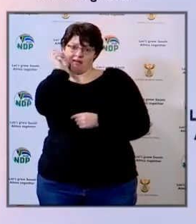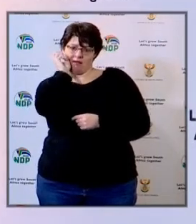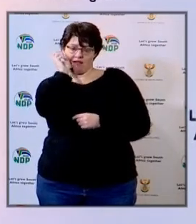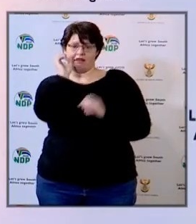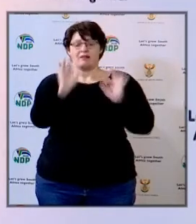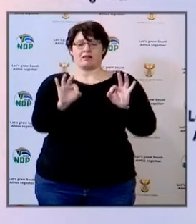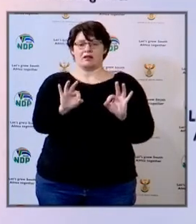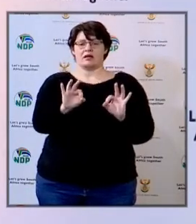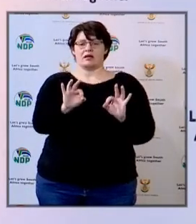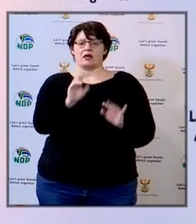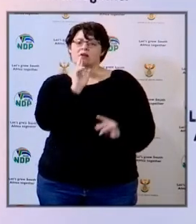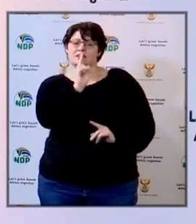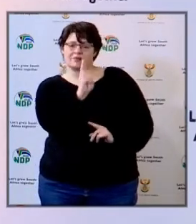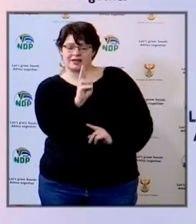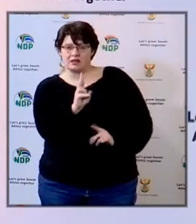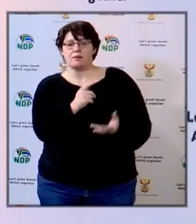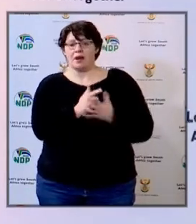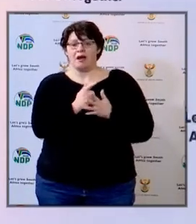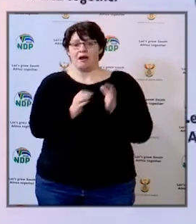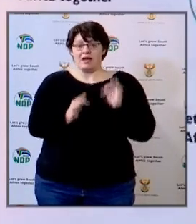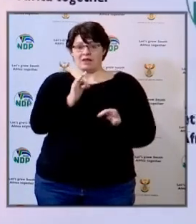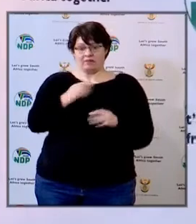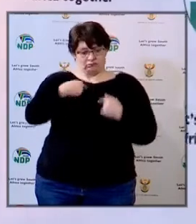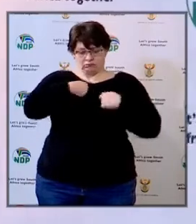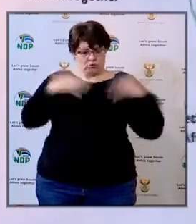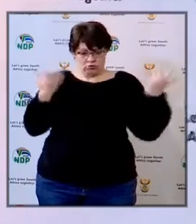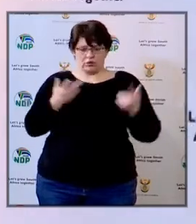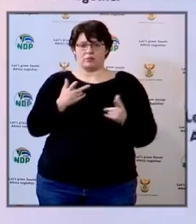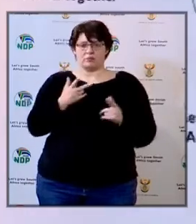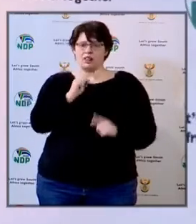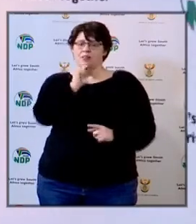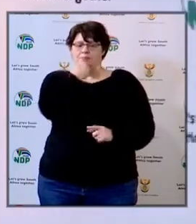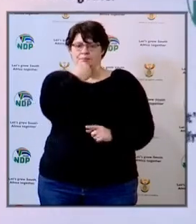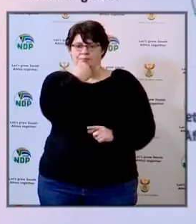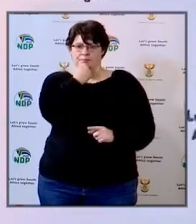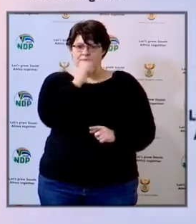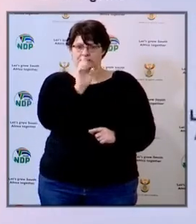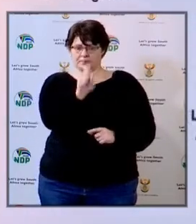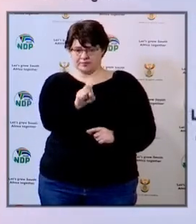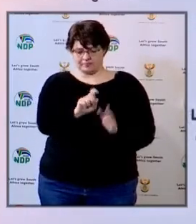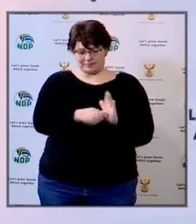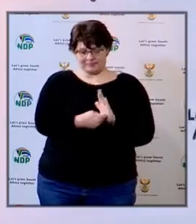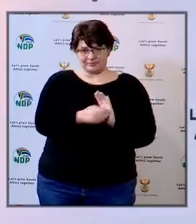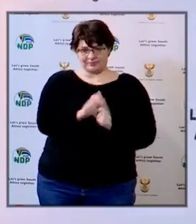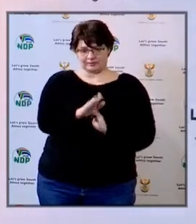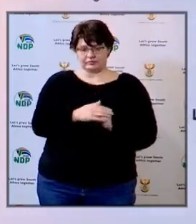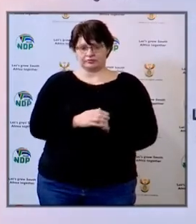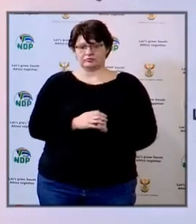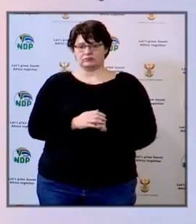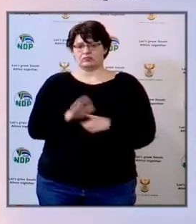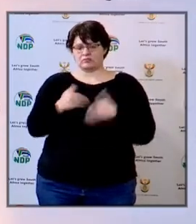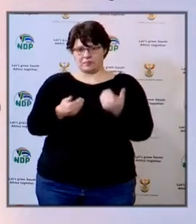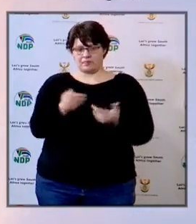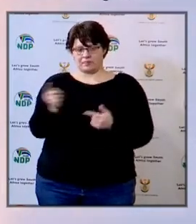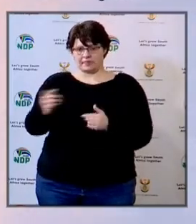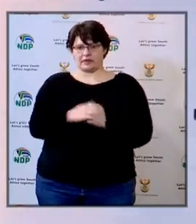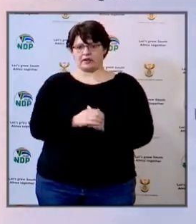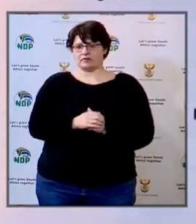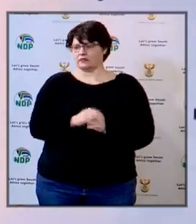So we'll start with the Western Cape. can go ahead, please. You can go ahead, please.